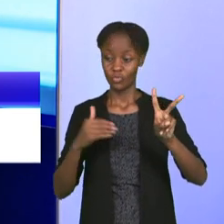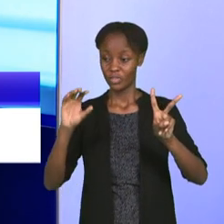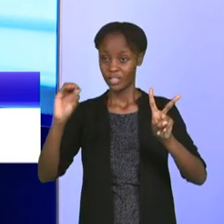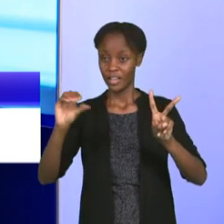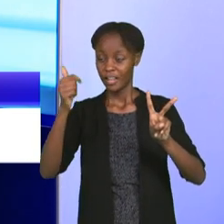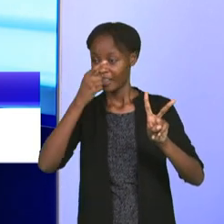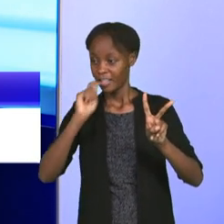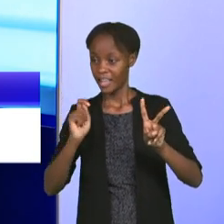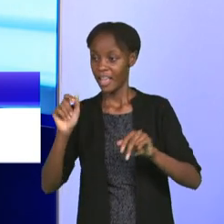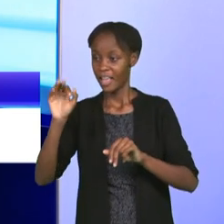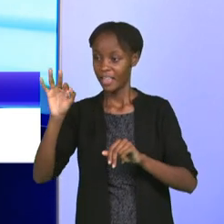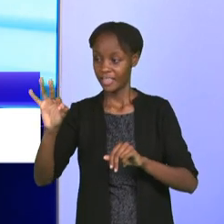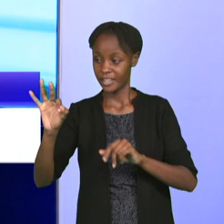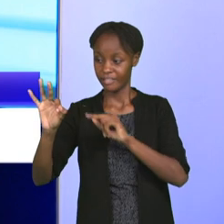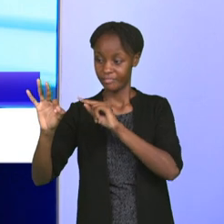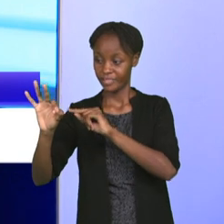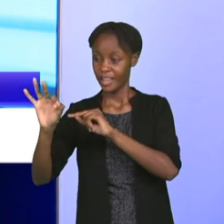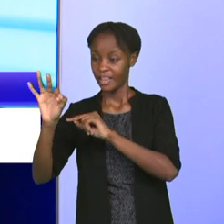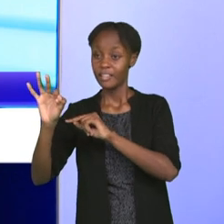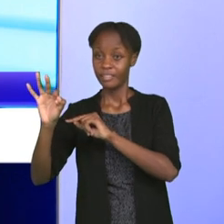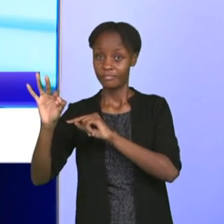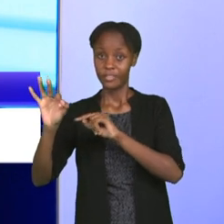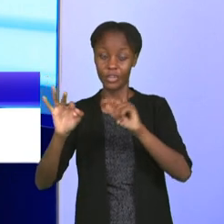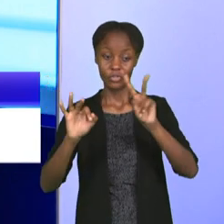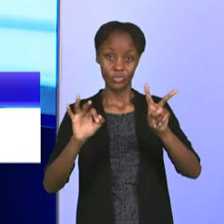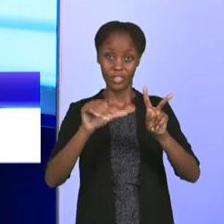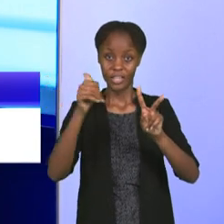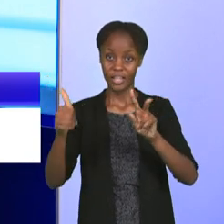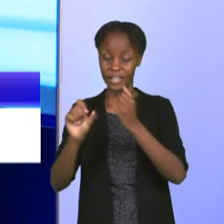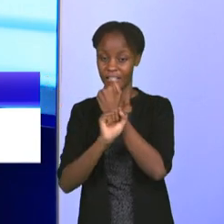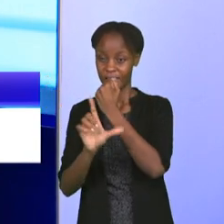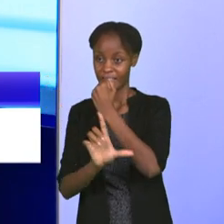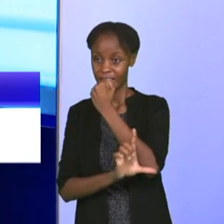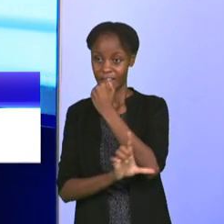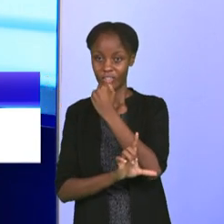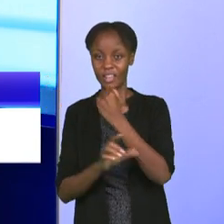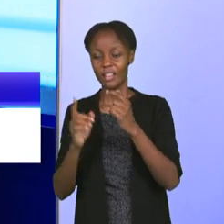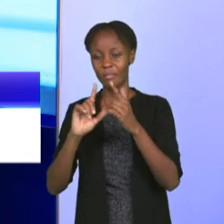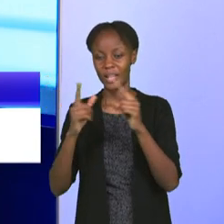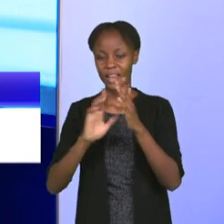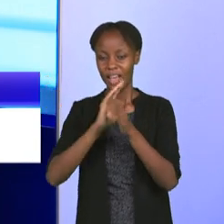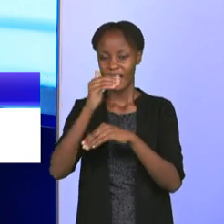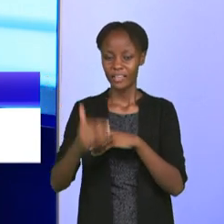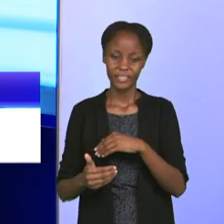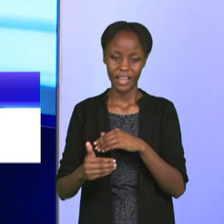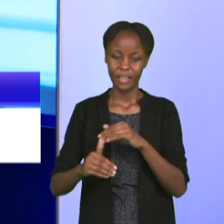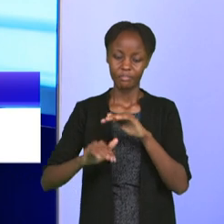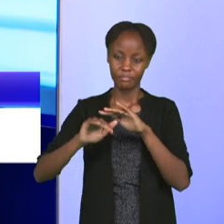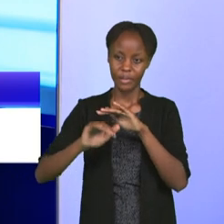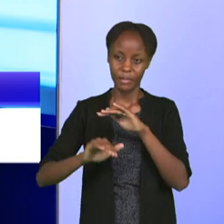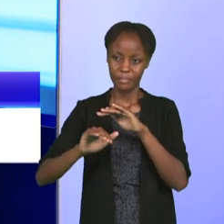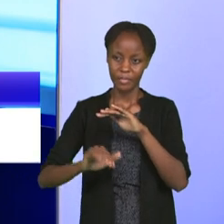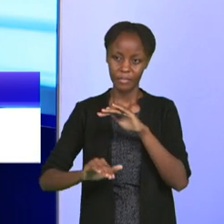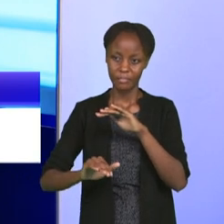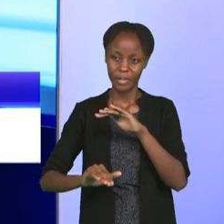falling to Senegal 3-0. After that, it has been pull and push and conversation and